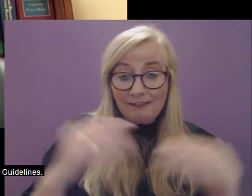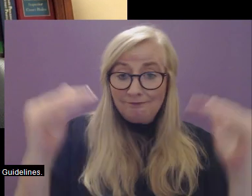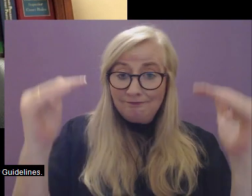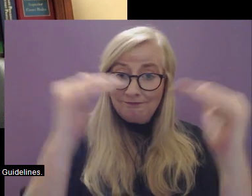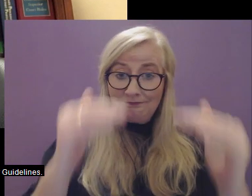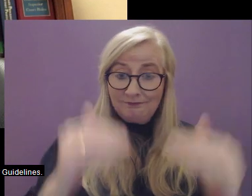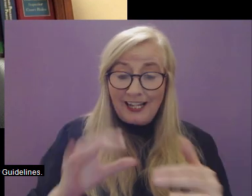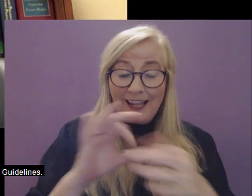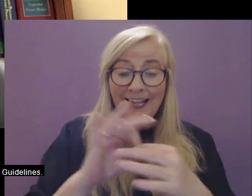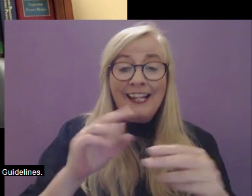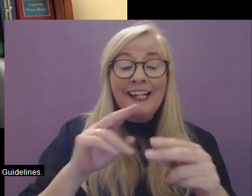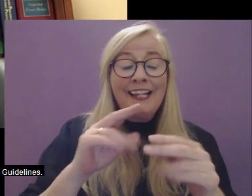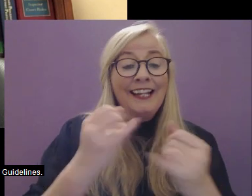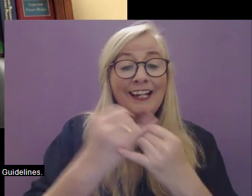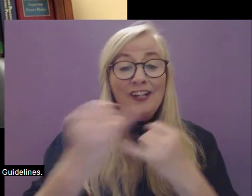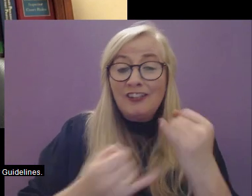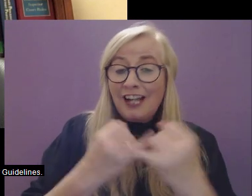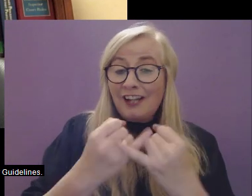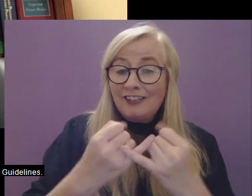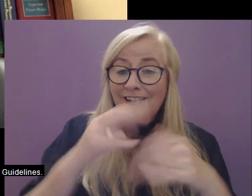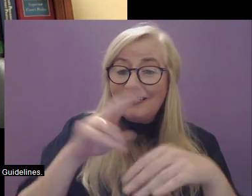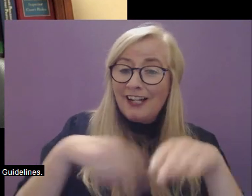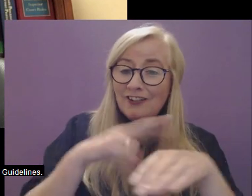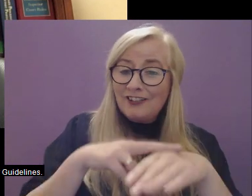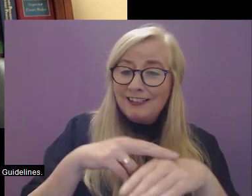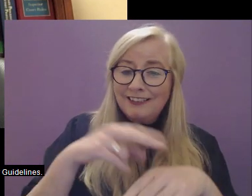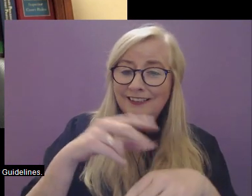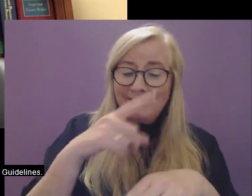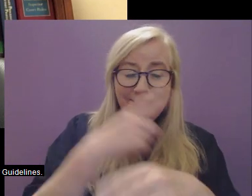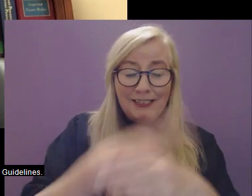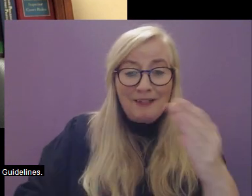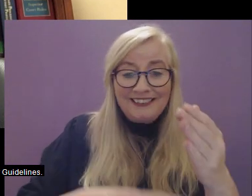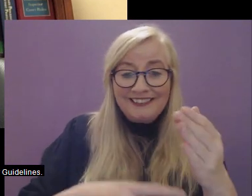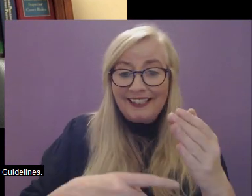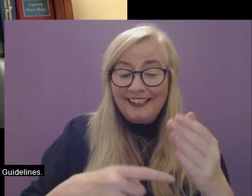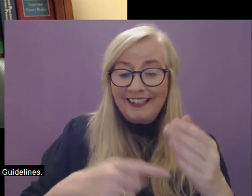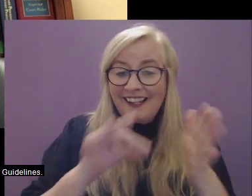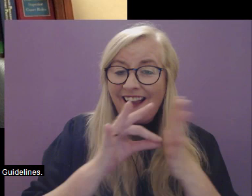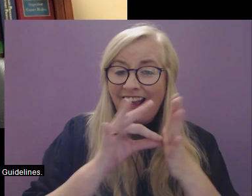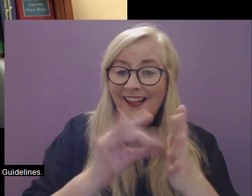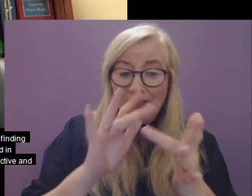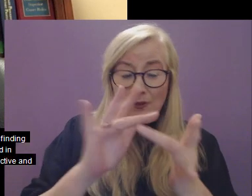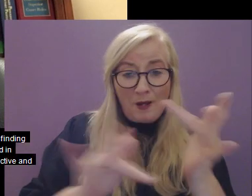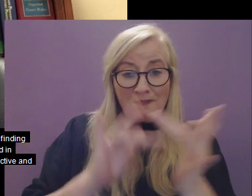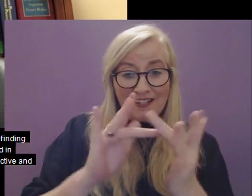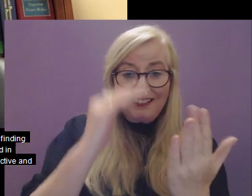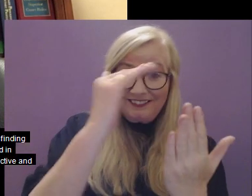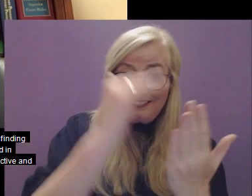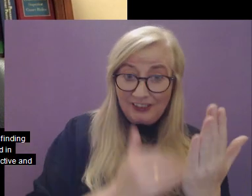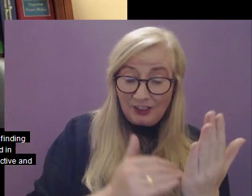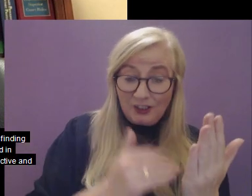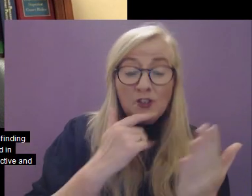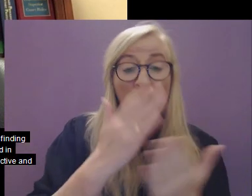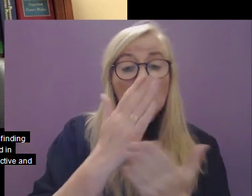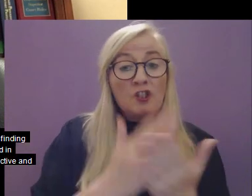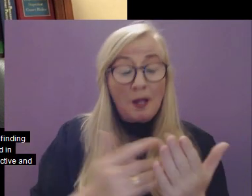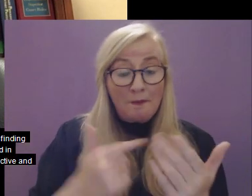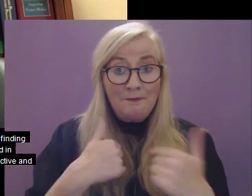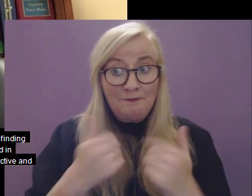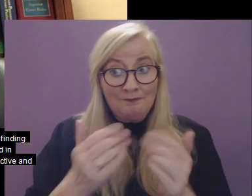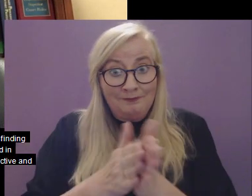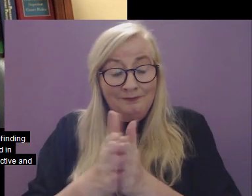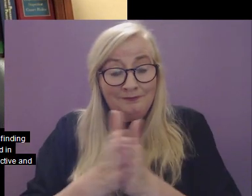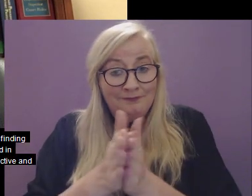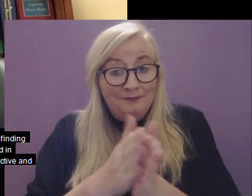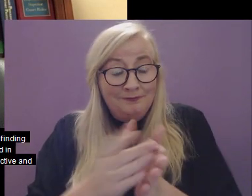compliance with the National Disability Authority IT Accessibility Guidelines. I would also like to address areas in which I am